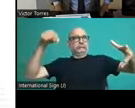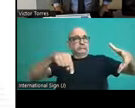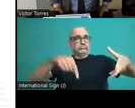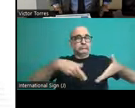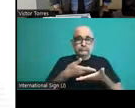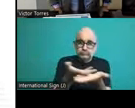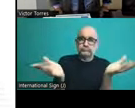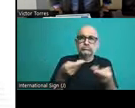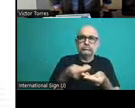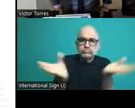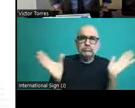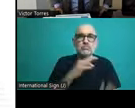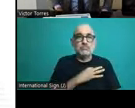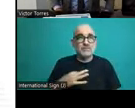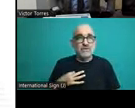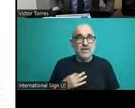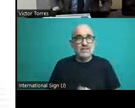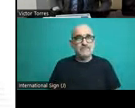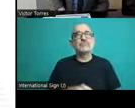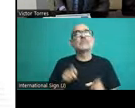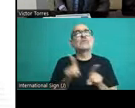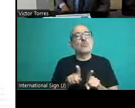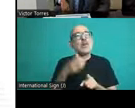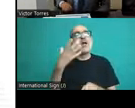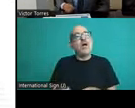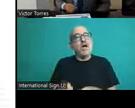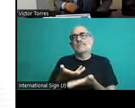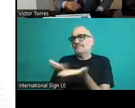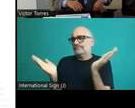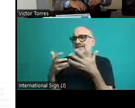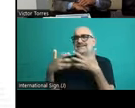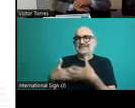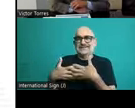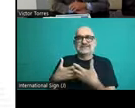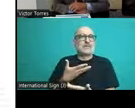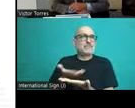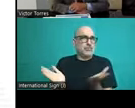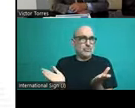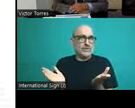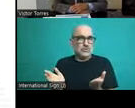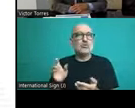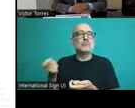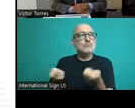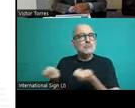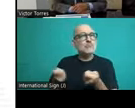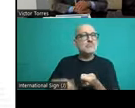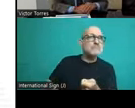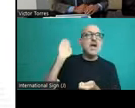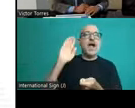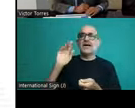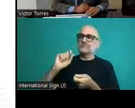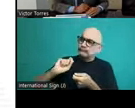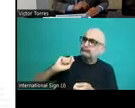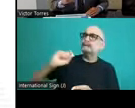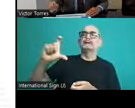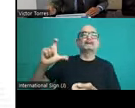majority, although the public system has a greater number of resources. And the same can be seen